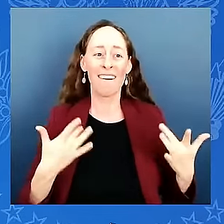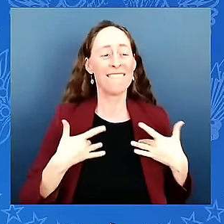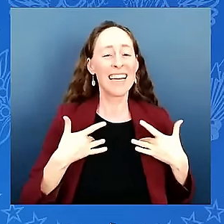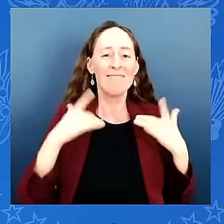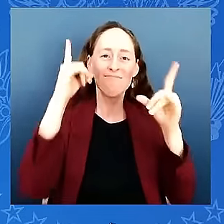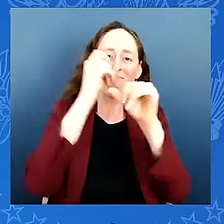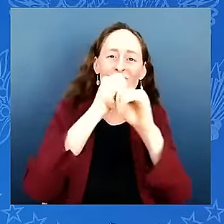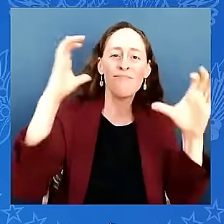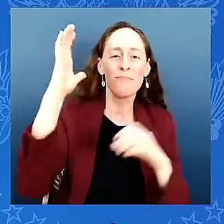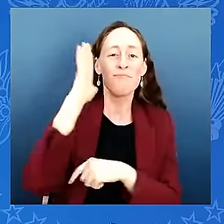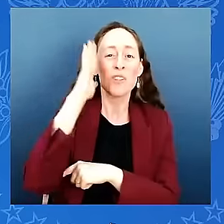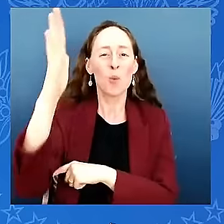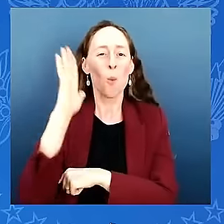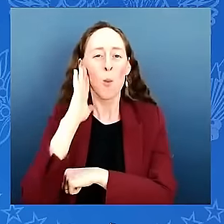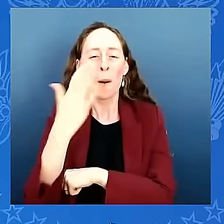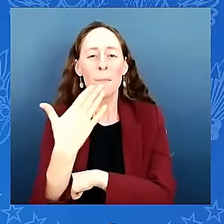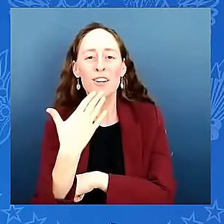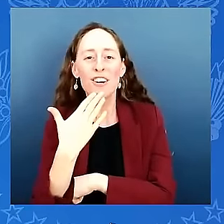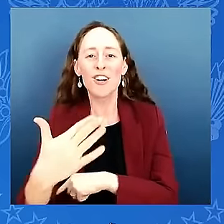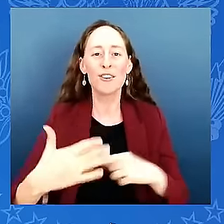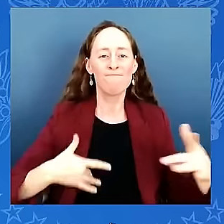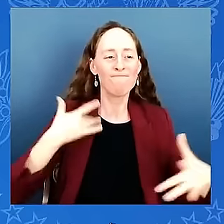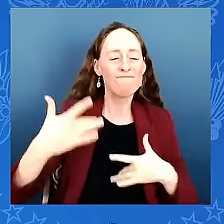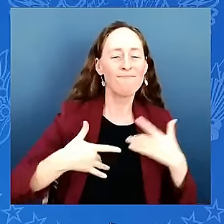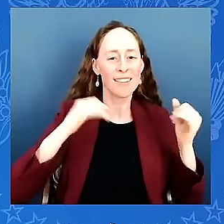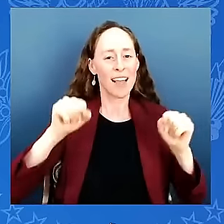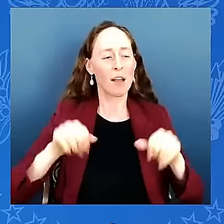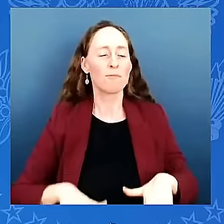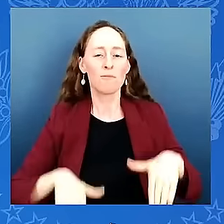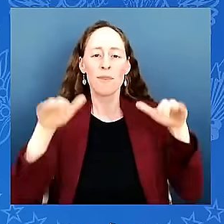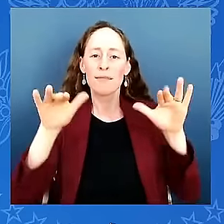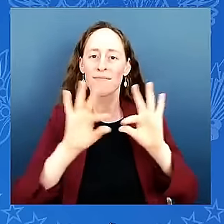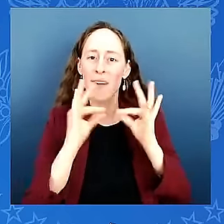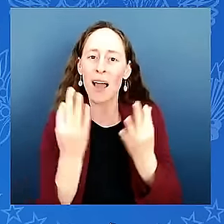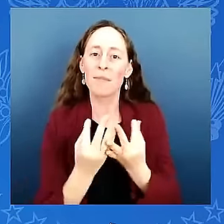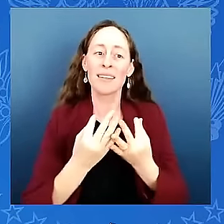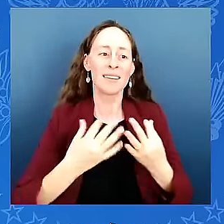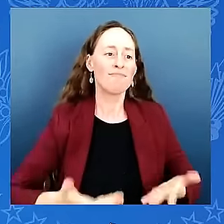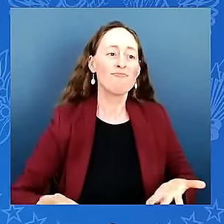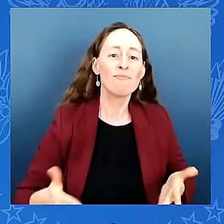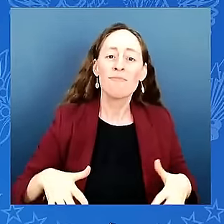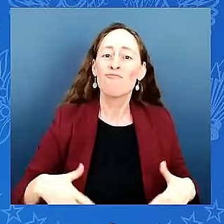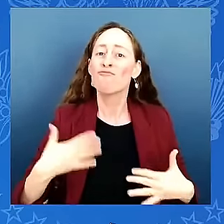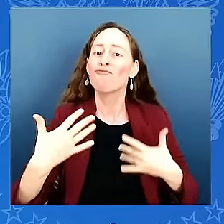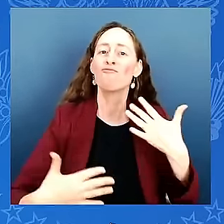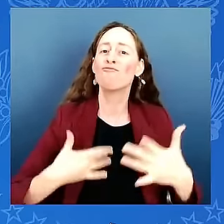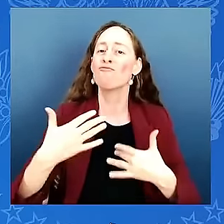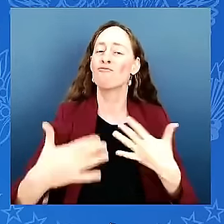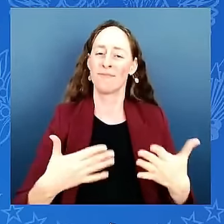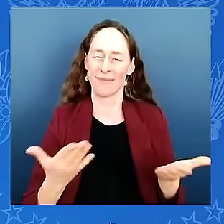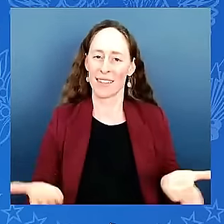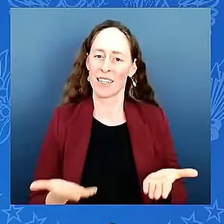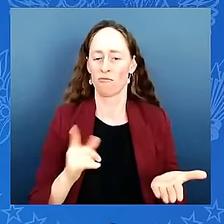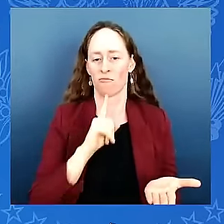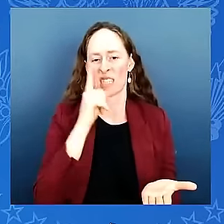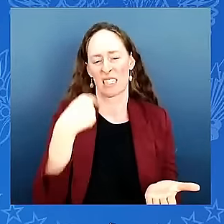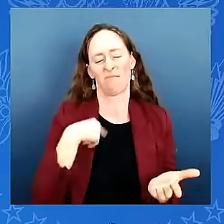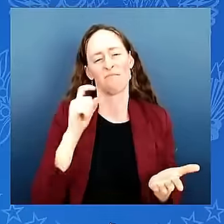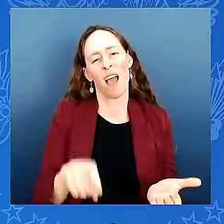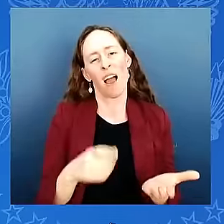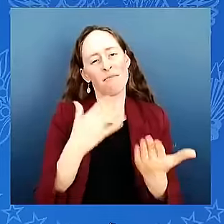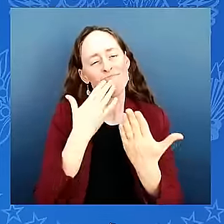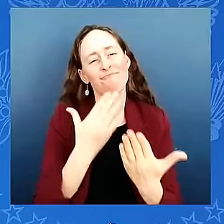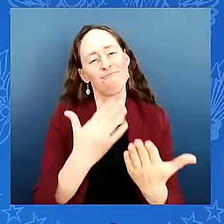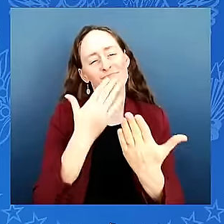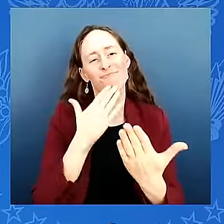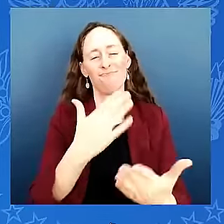their families and for us a great city so we truly thank you well mayor tell me you know up